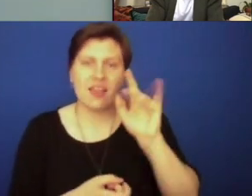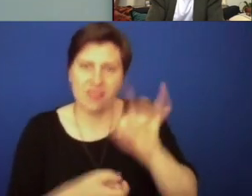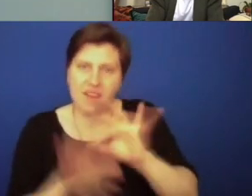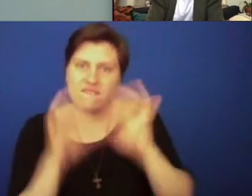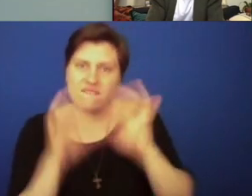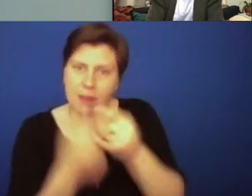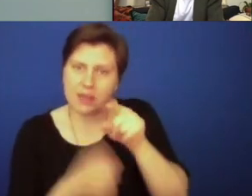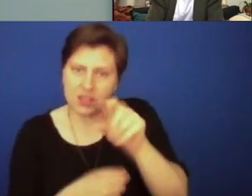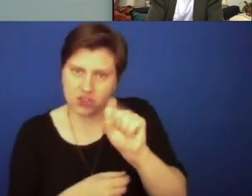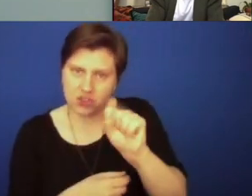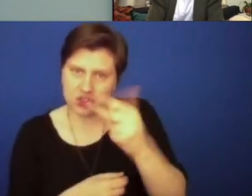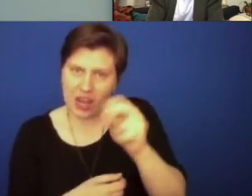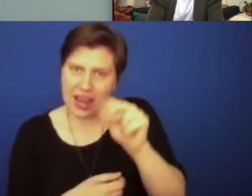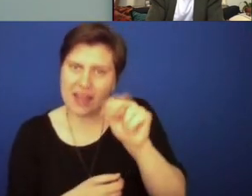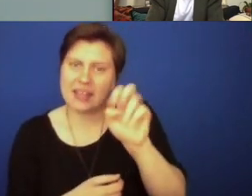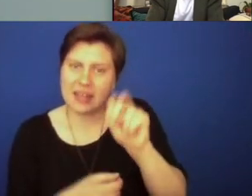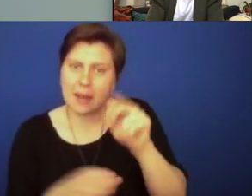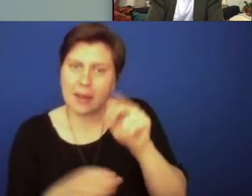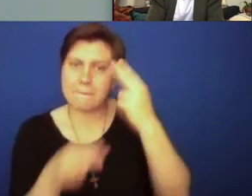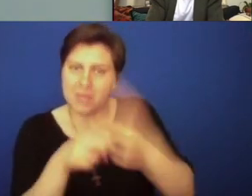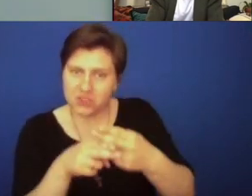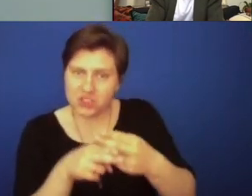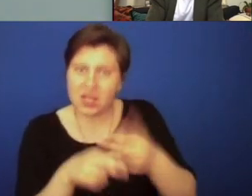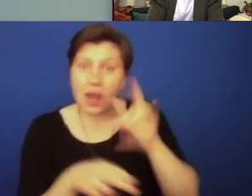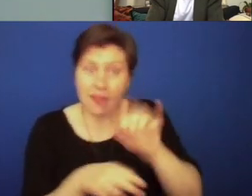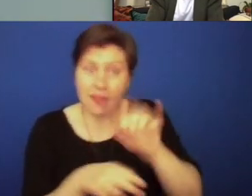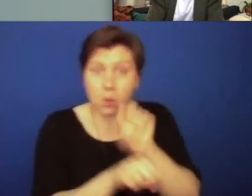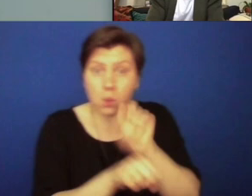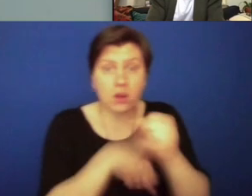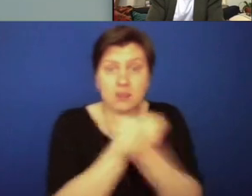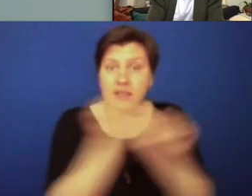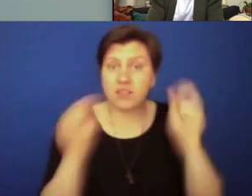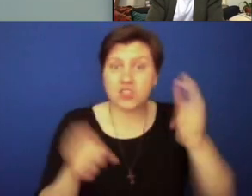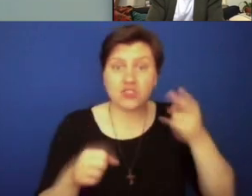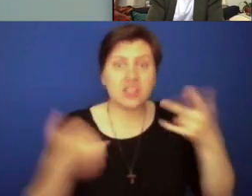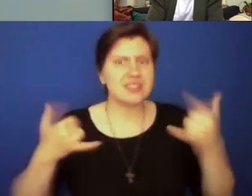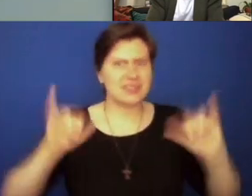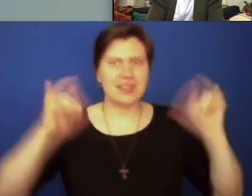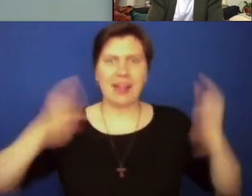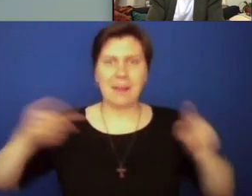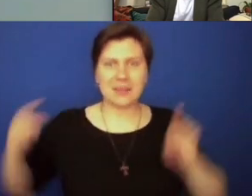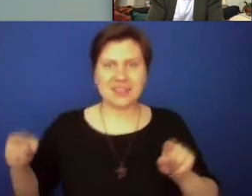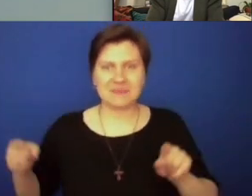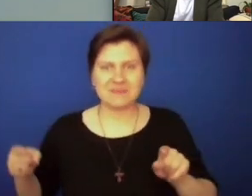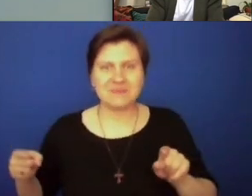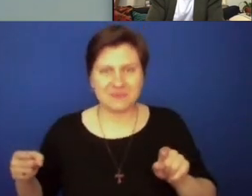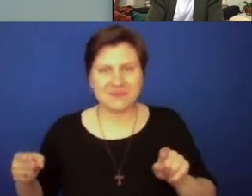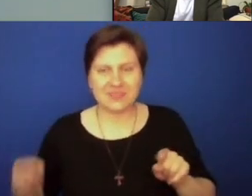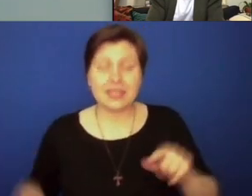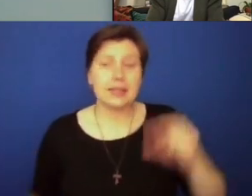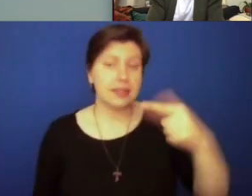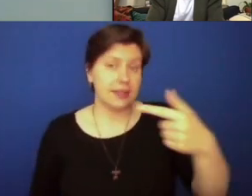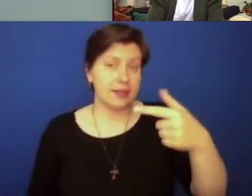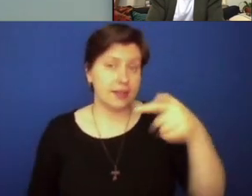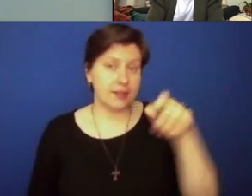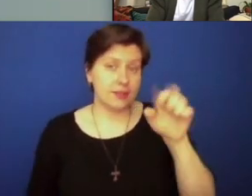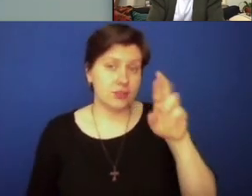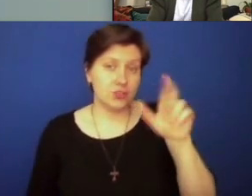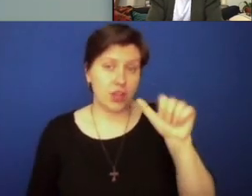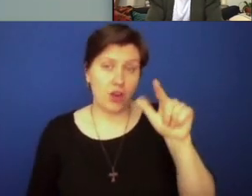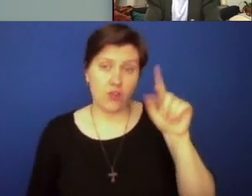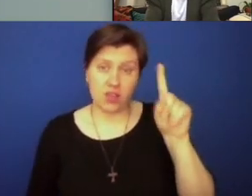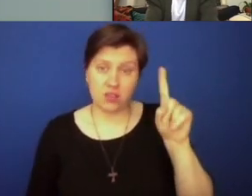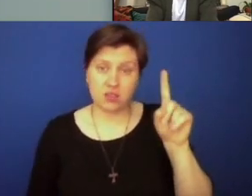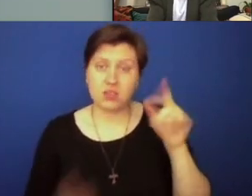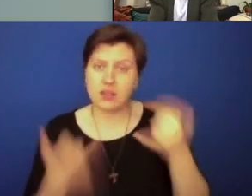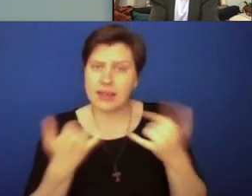about, Shannon, and that continues because we know the work of South Asian history is still happening among us, right? We're a part of that work. Gerald, I want to turn to you